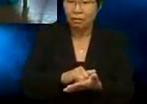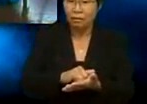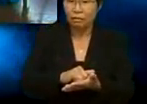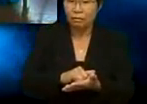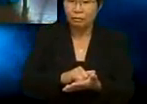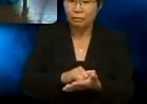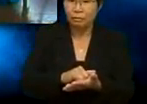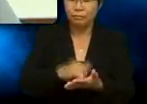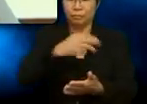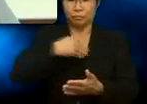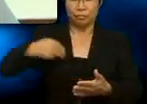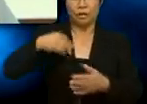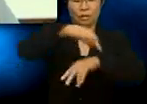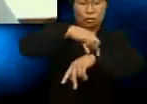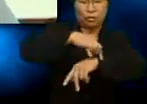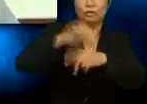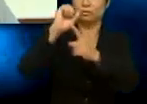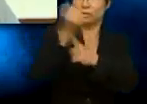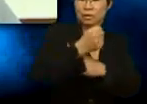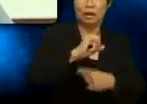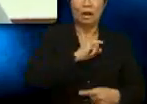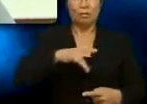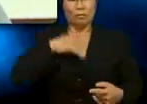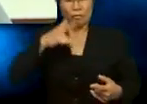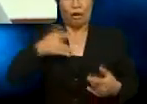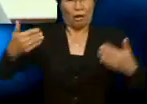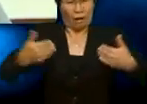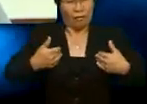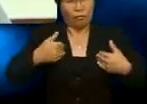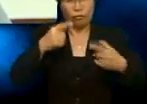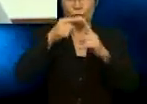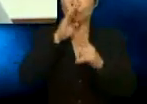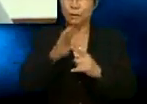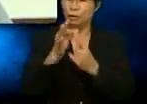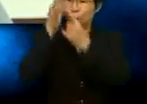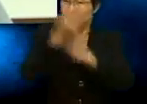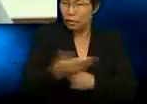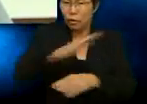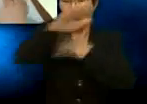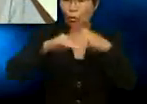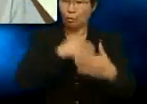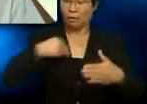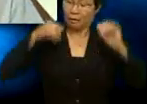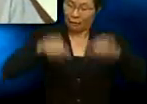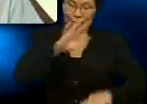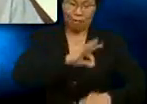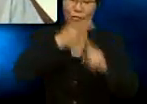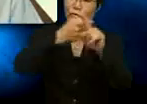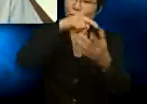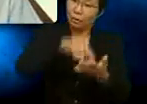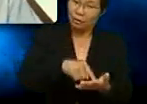of the geography society, I feel that it has to be a unique place so that all the members can benefit from the visit. Marvin,